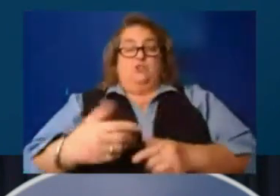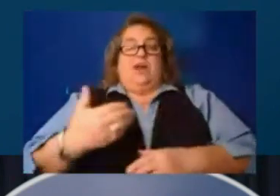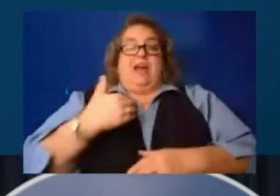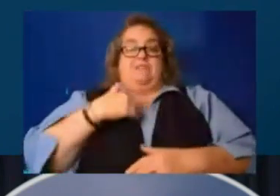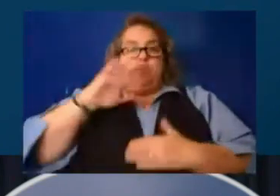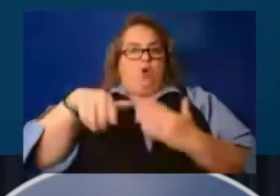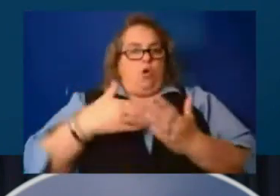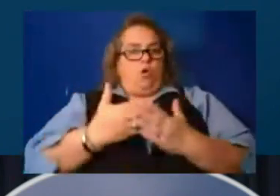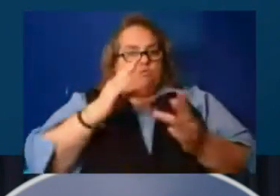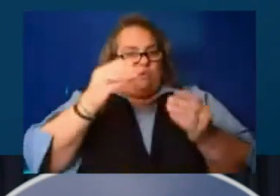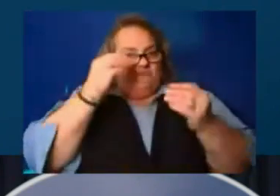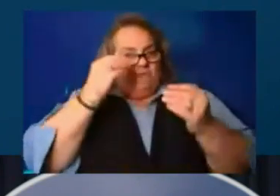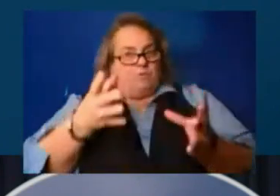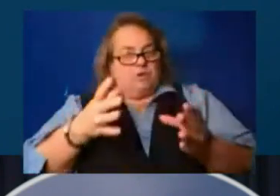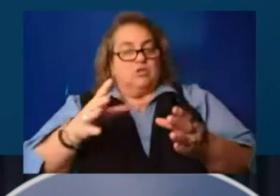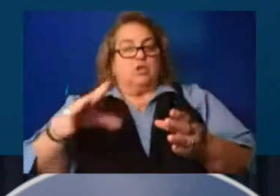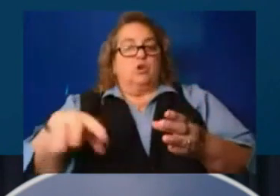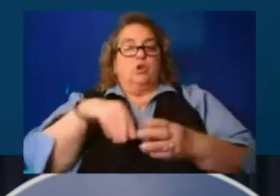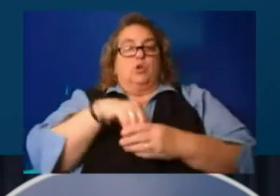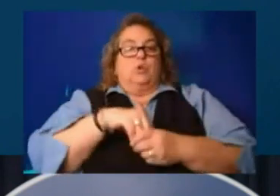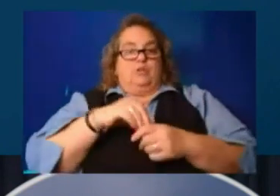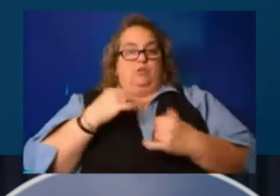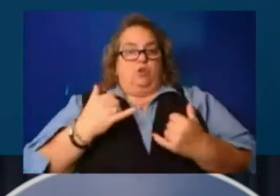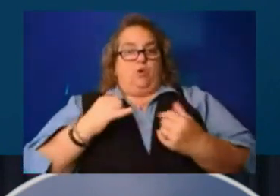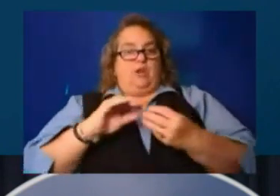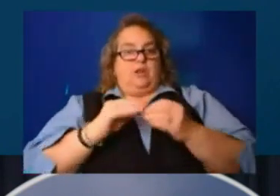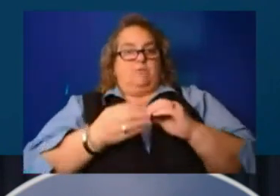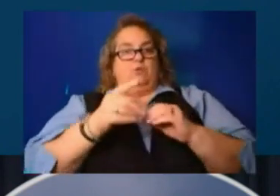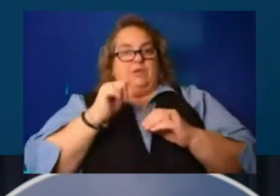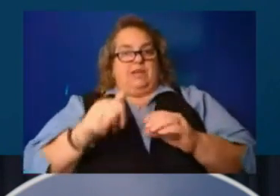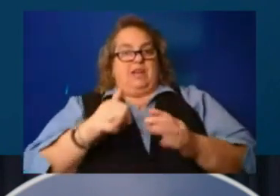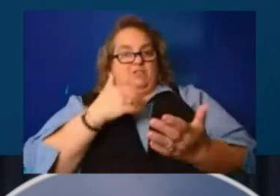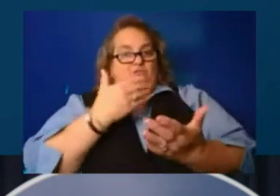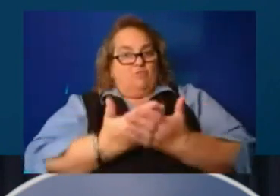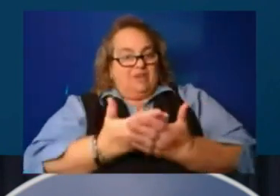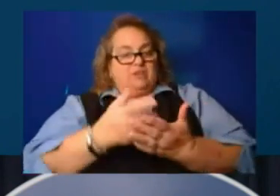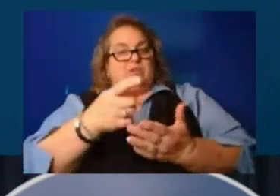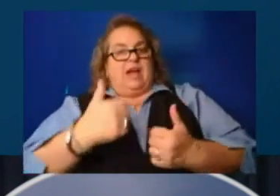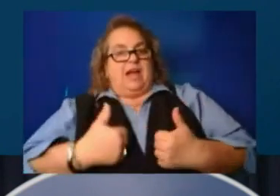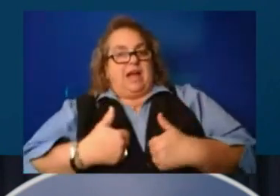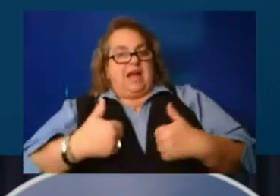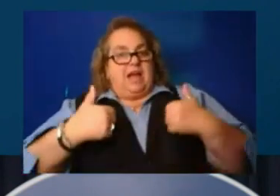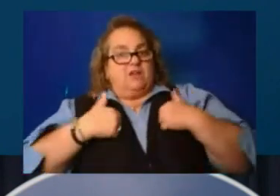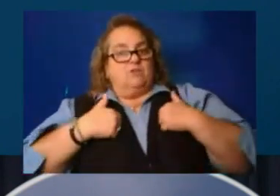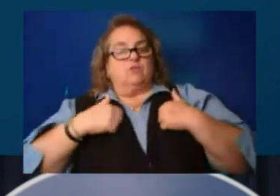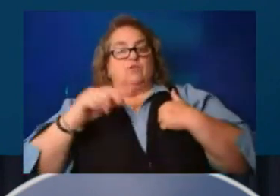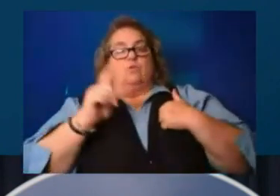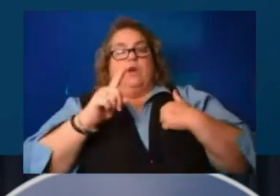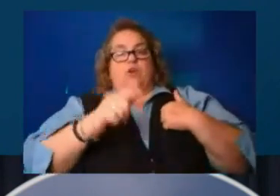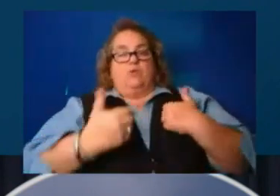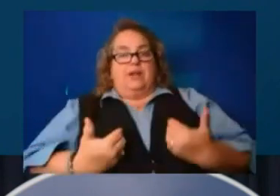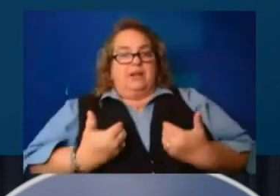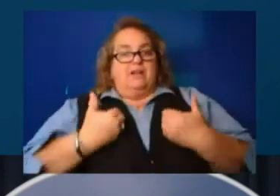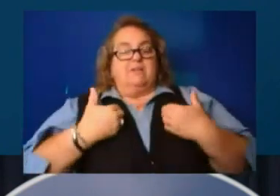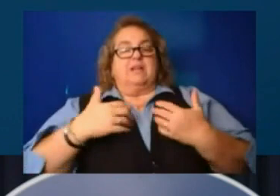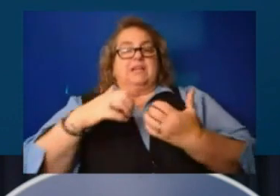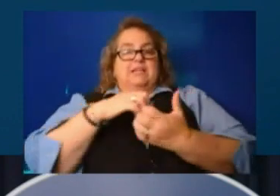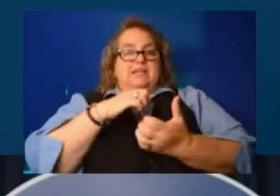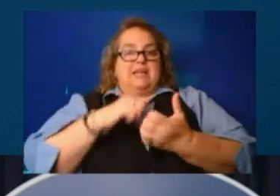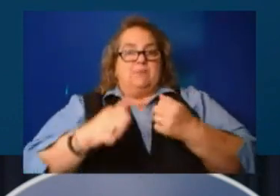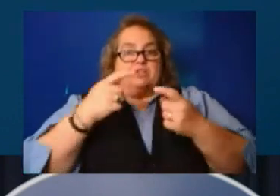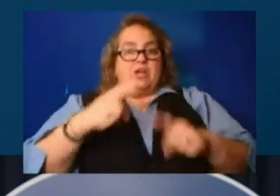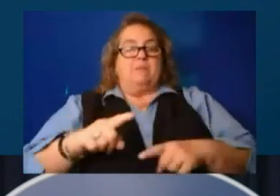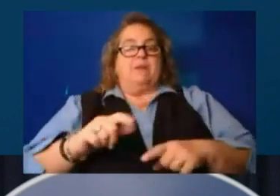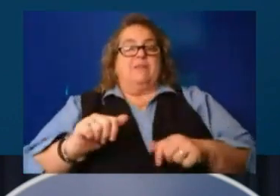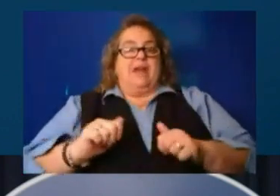including the current number. You can be reached the address, uh, where you are living, where the damage occurred, the address that you